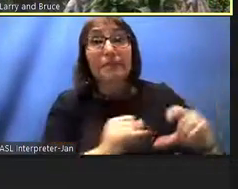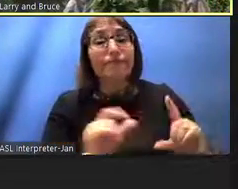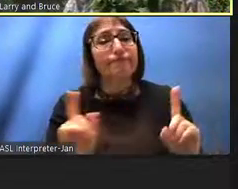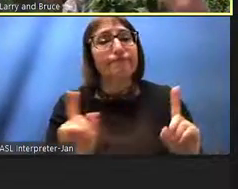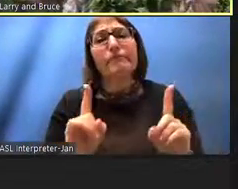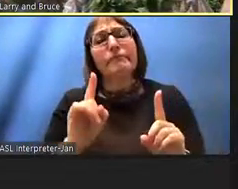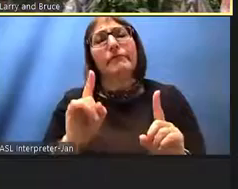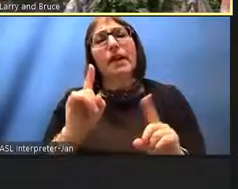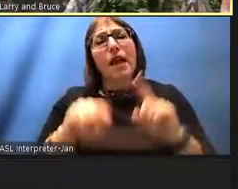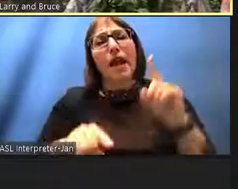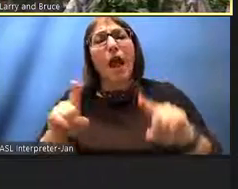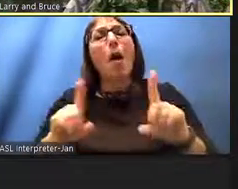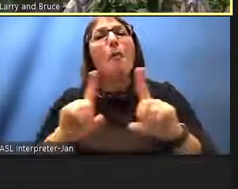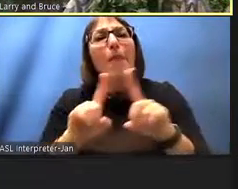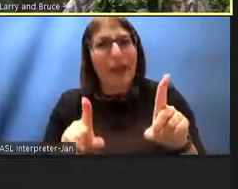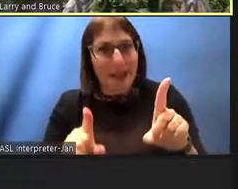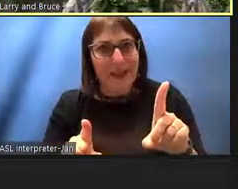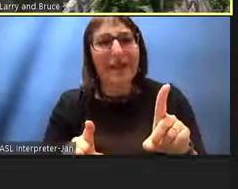there is a mess of things